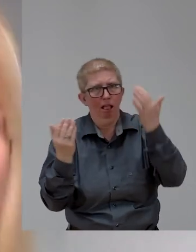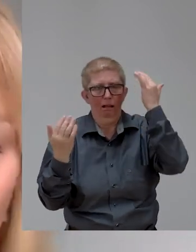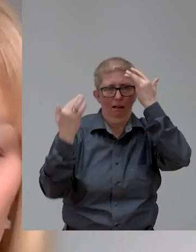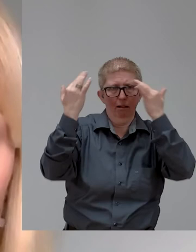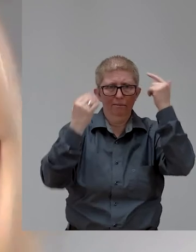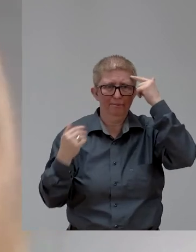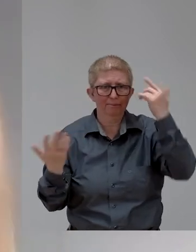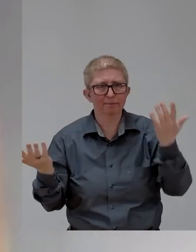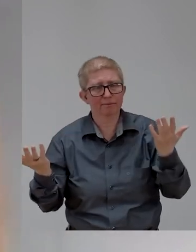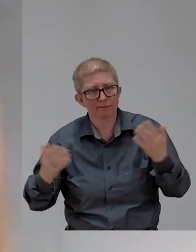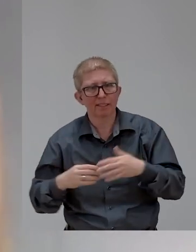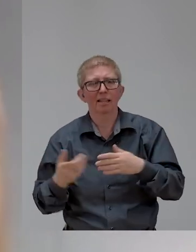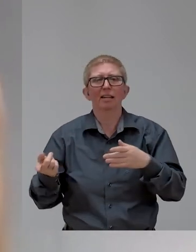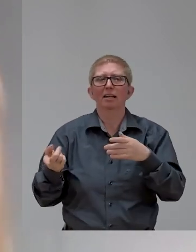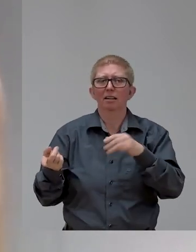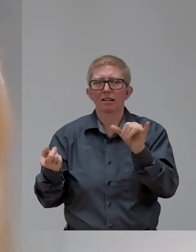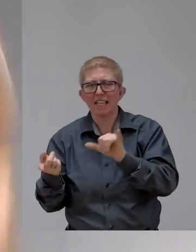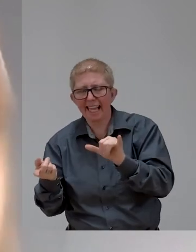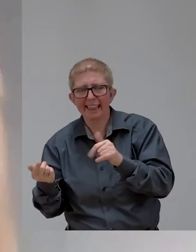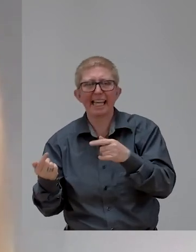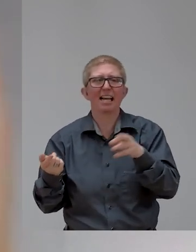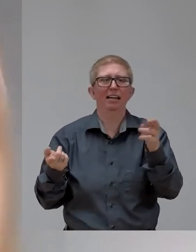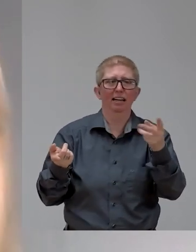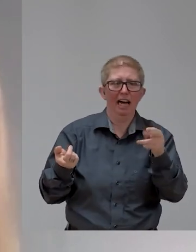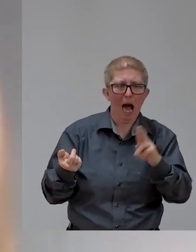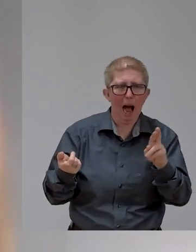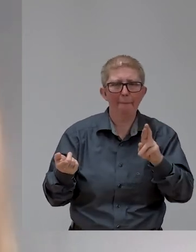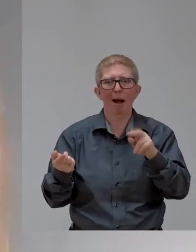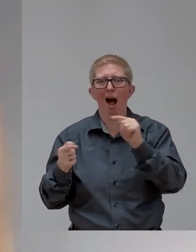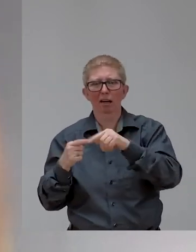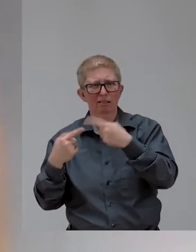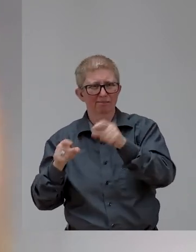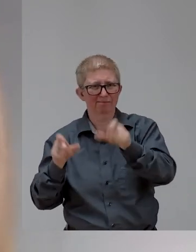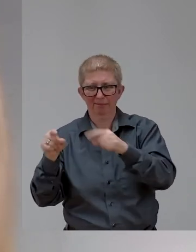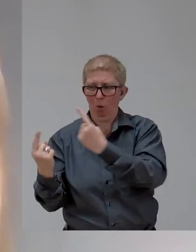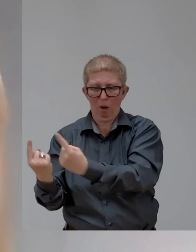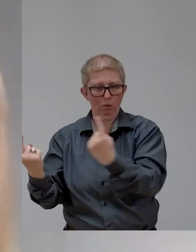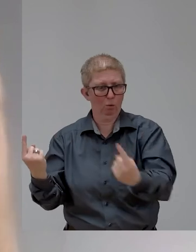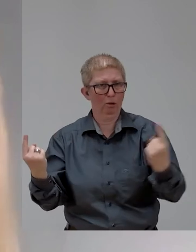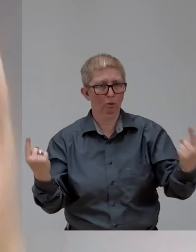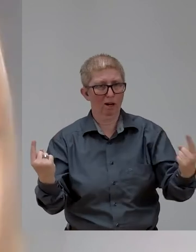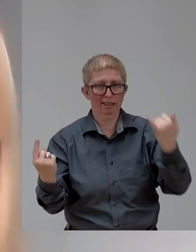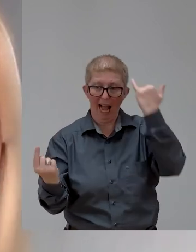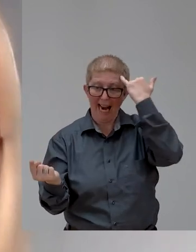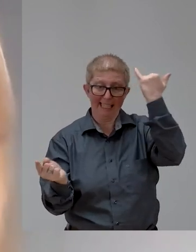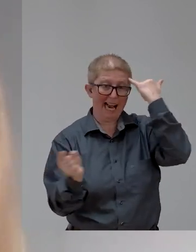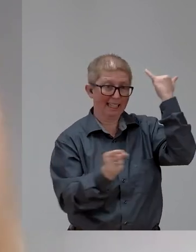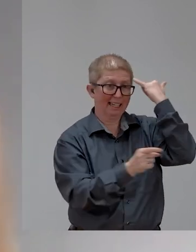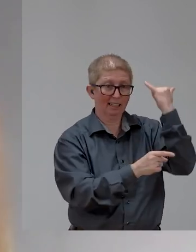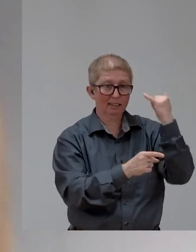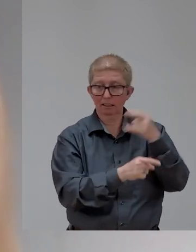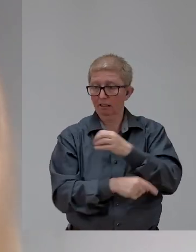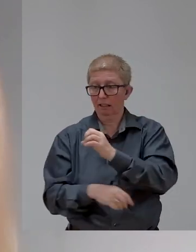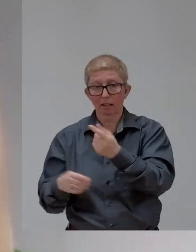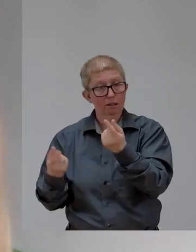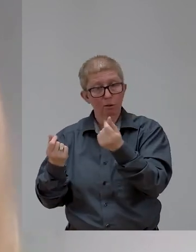myself, we all were a single person at one point with an idea on our own with no budget. Okay? And I think, Yuval, it would be